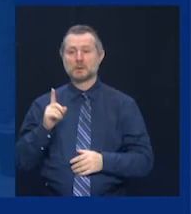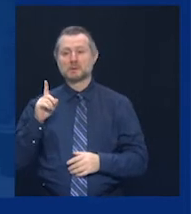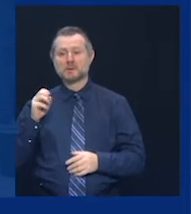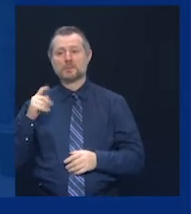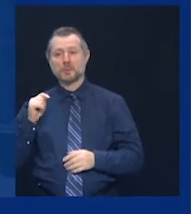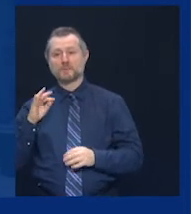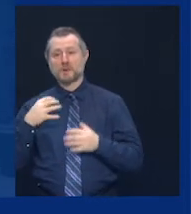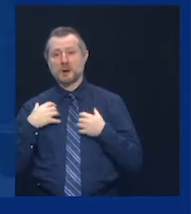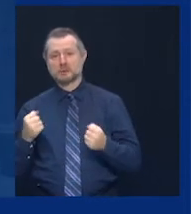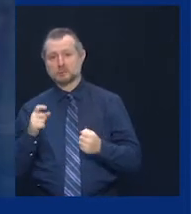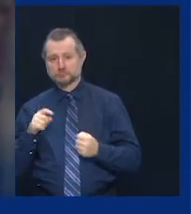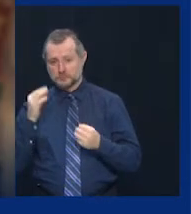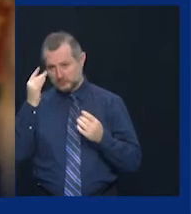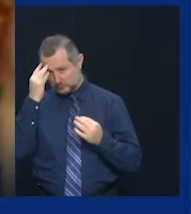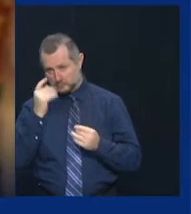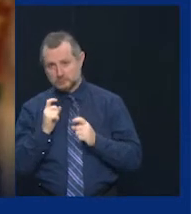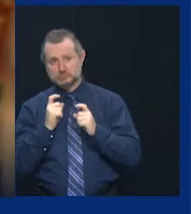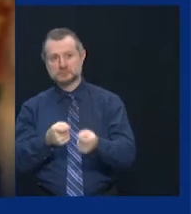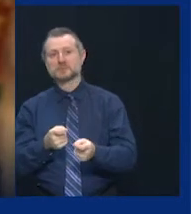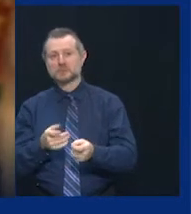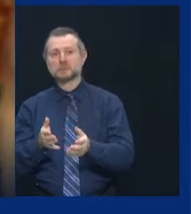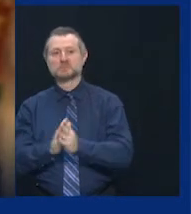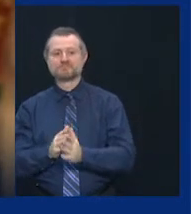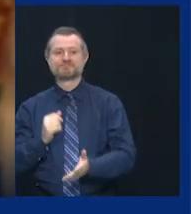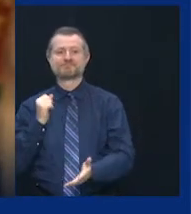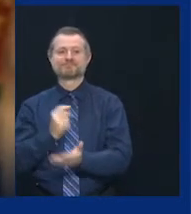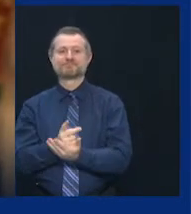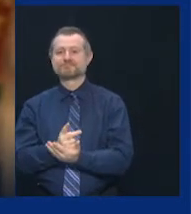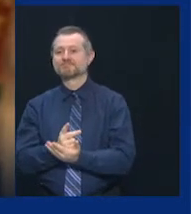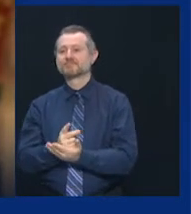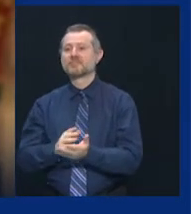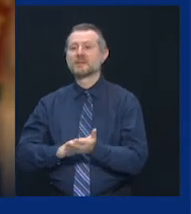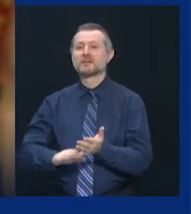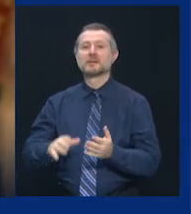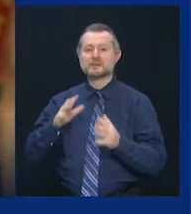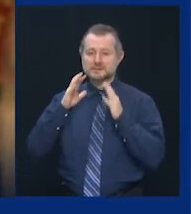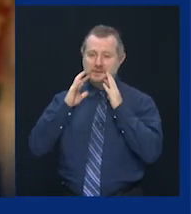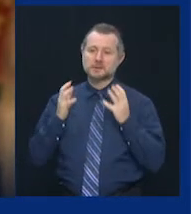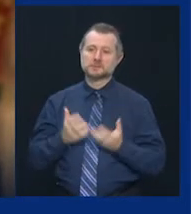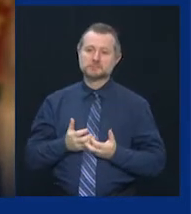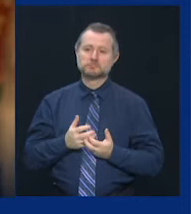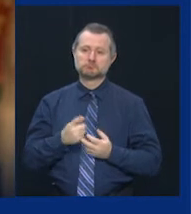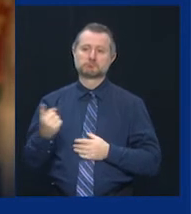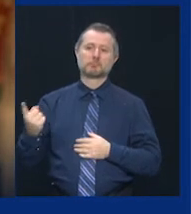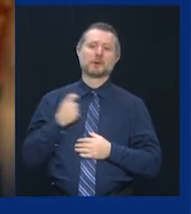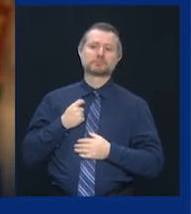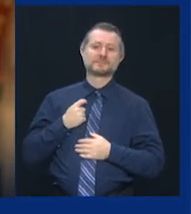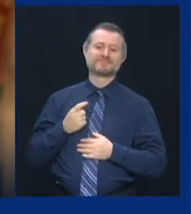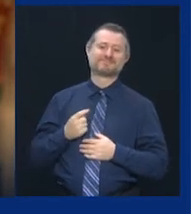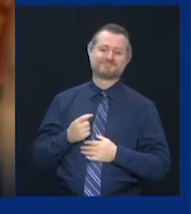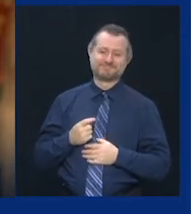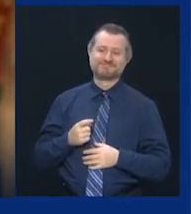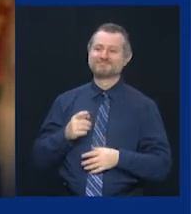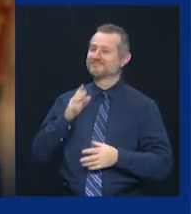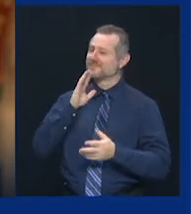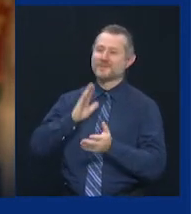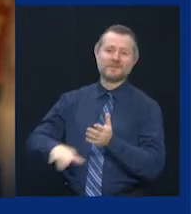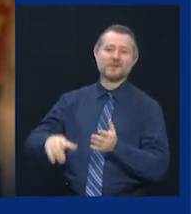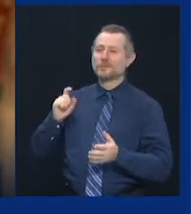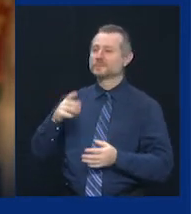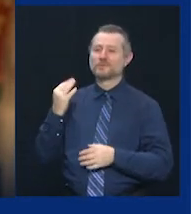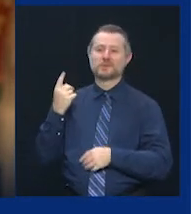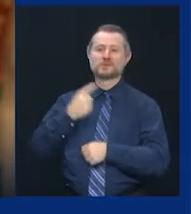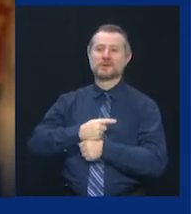few days, and they have actually granted the request. Santa Claus asked for an exception for the 14-day quarantine